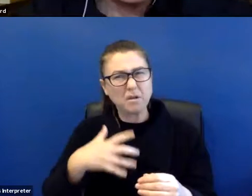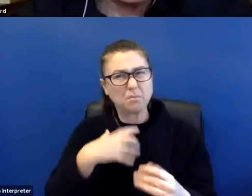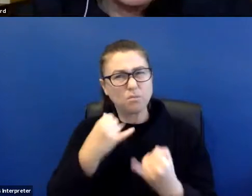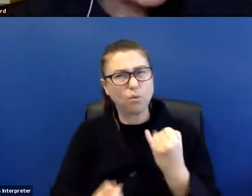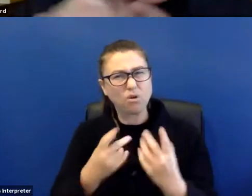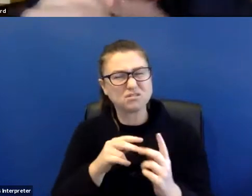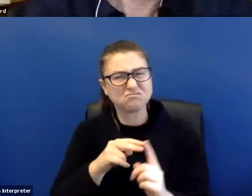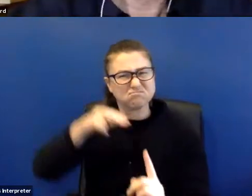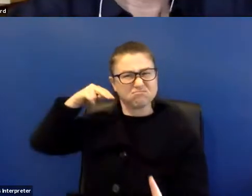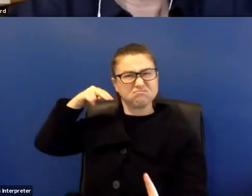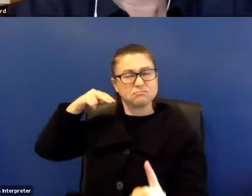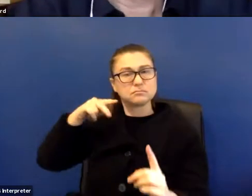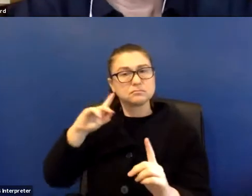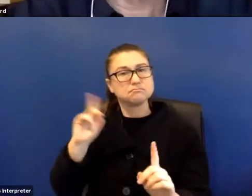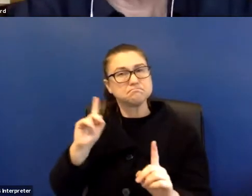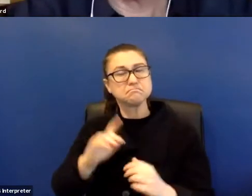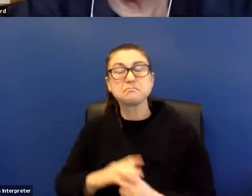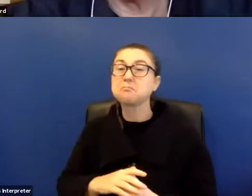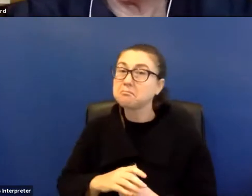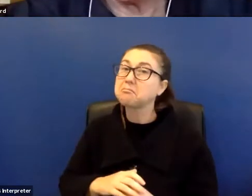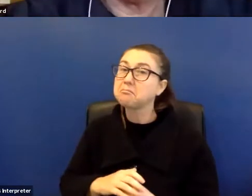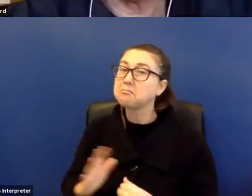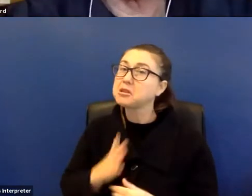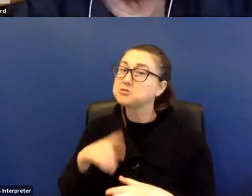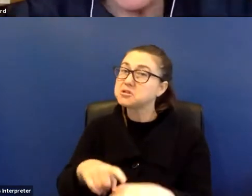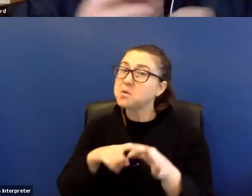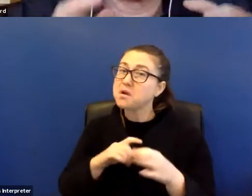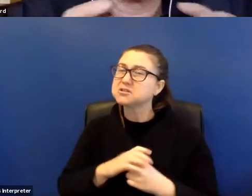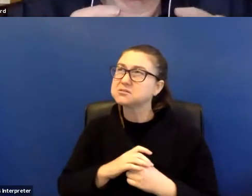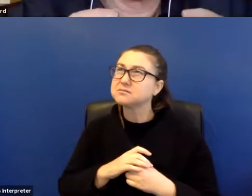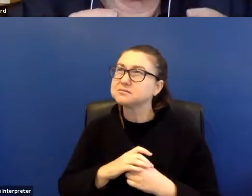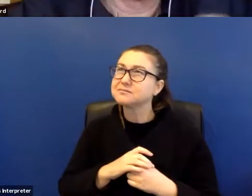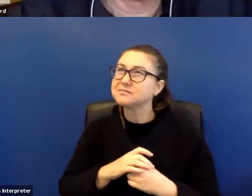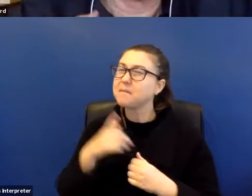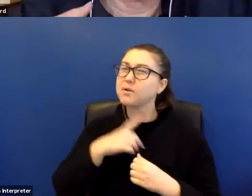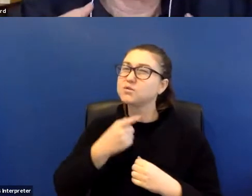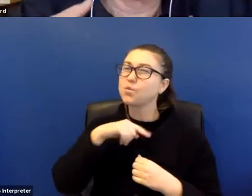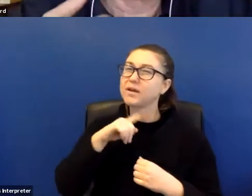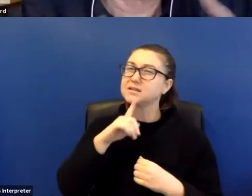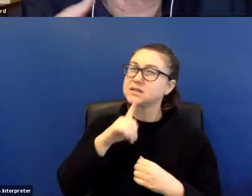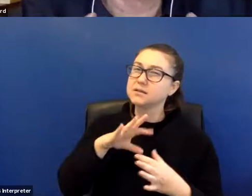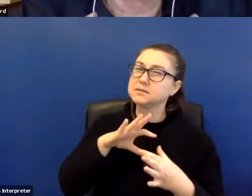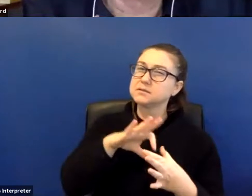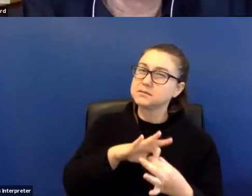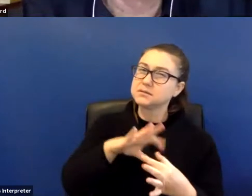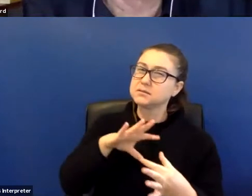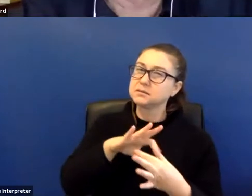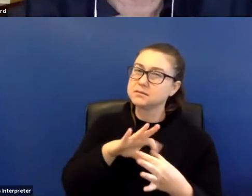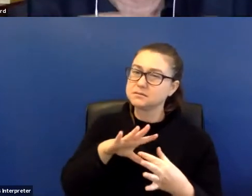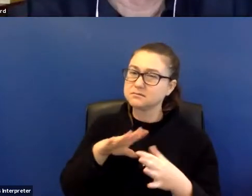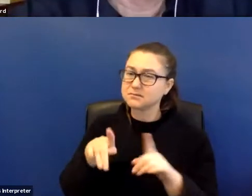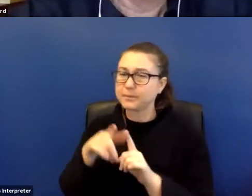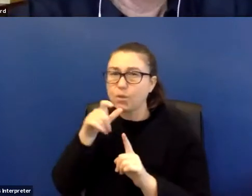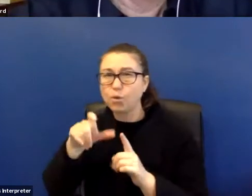Yeah, thanks, Scott. That's an interesting question. And I think by us framing it like that, you know, in this erratic sense of being